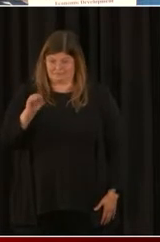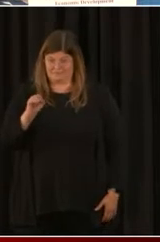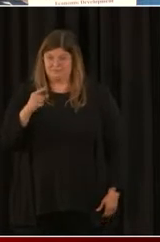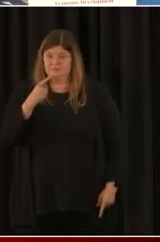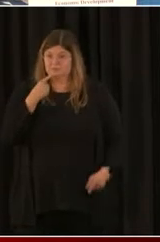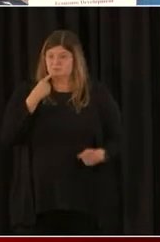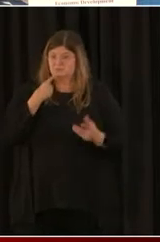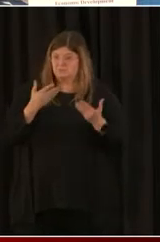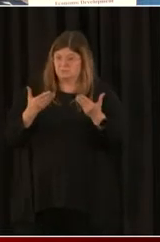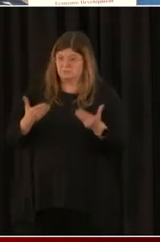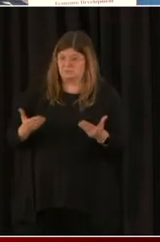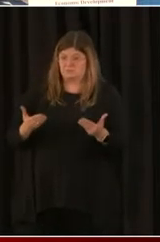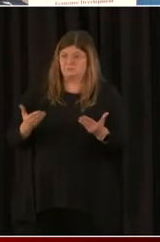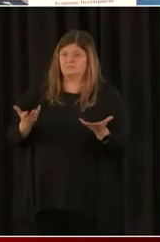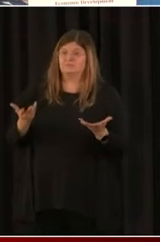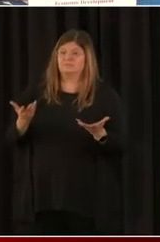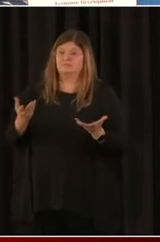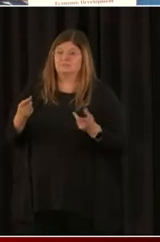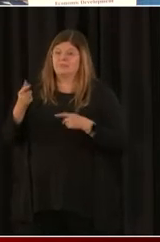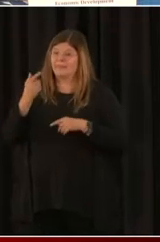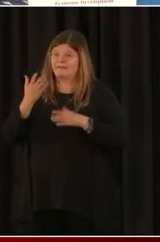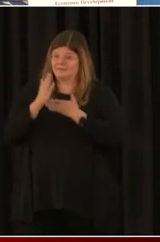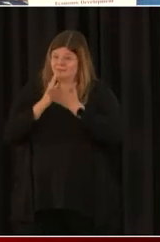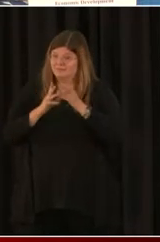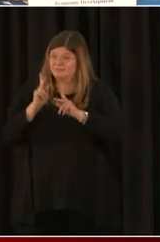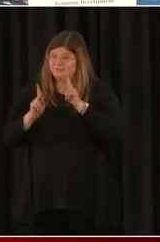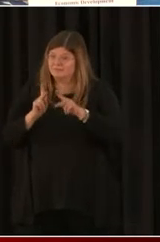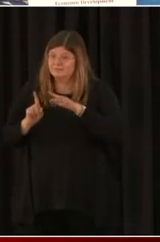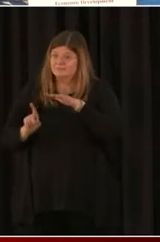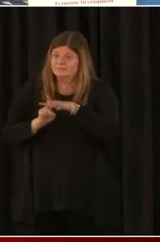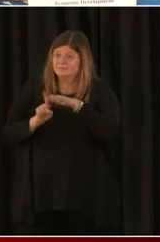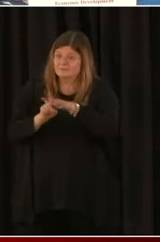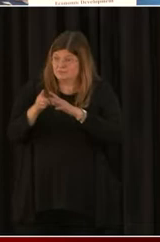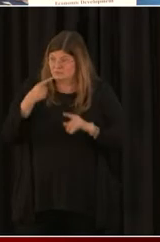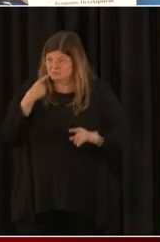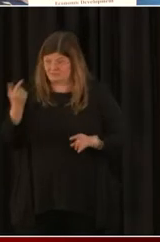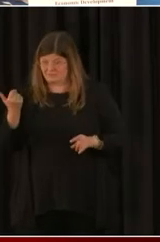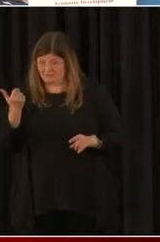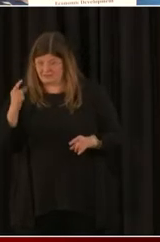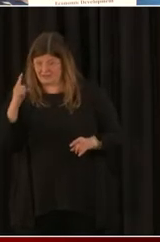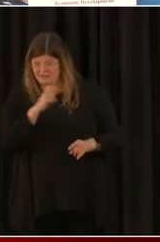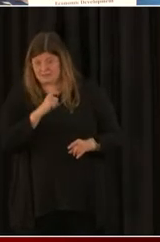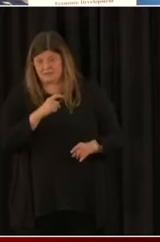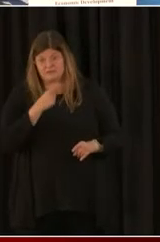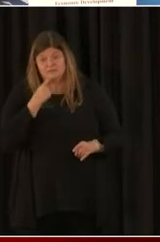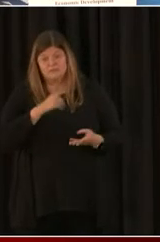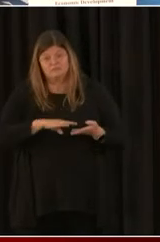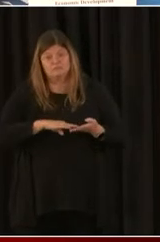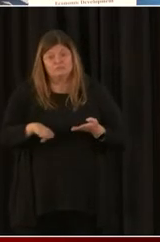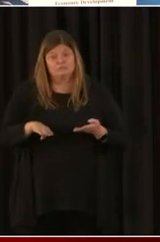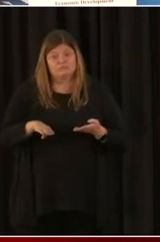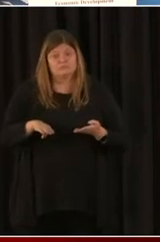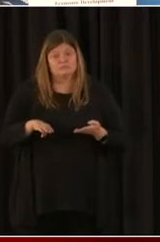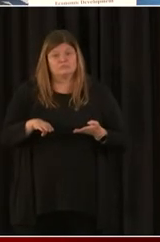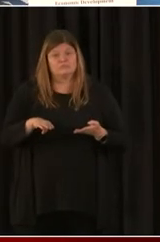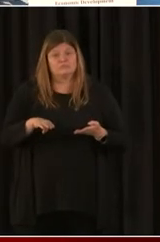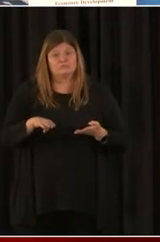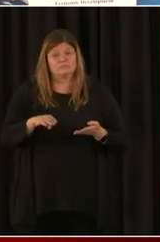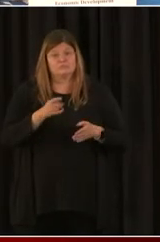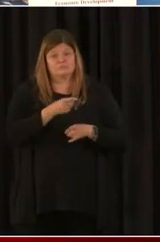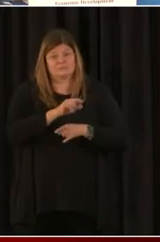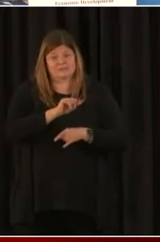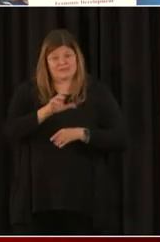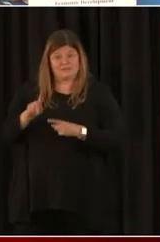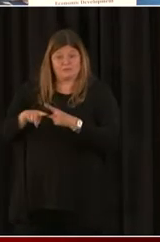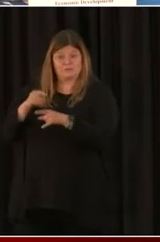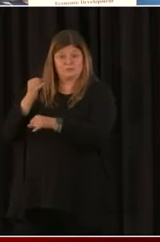if you, for forgiveness, you should go back obviously to the institution where you took out the initial